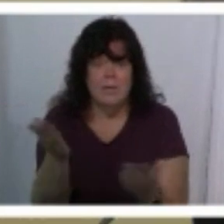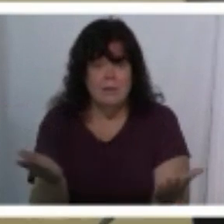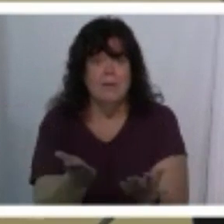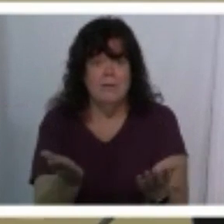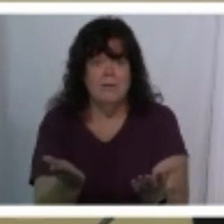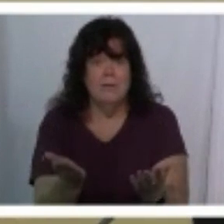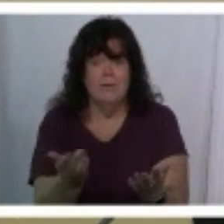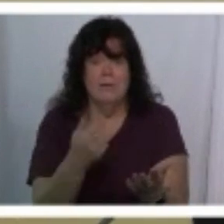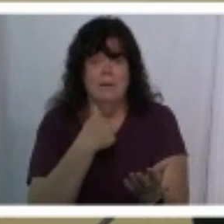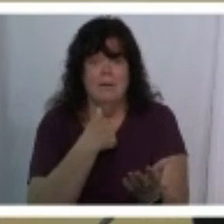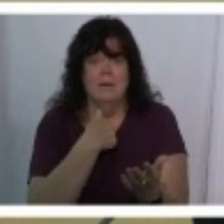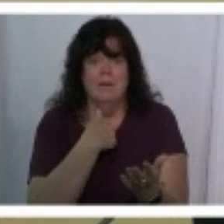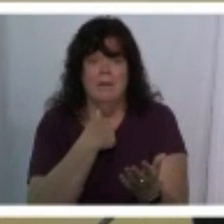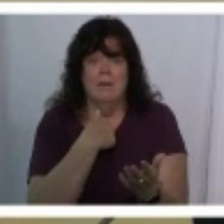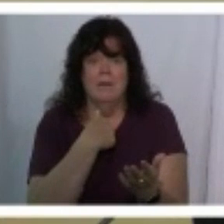the colors of the rainbow